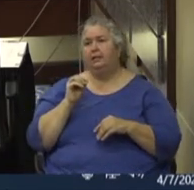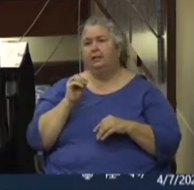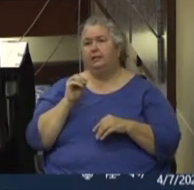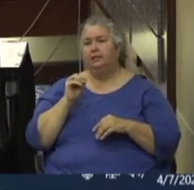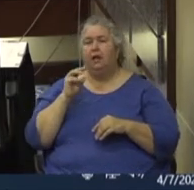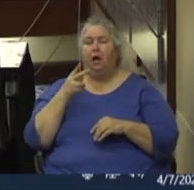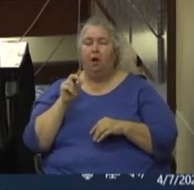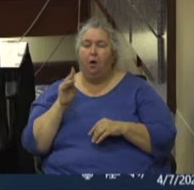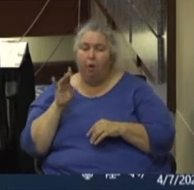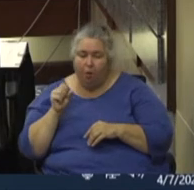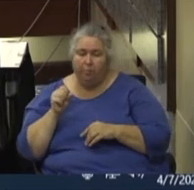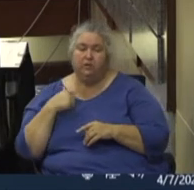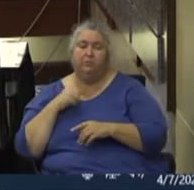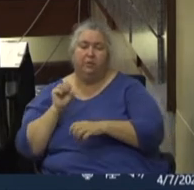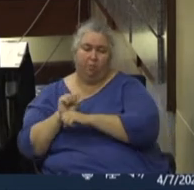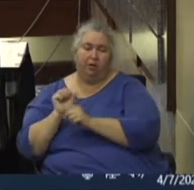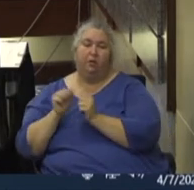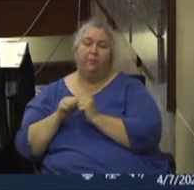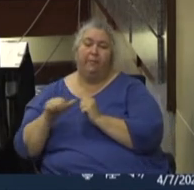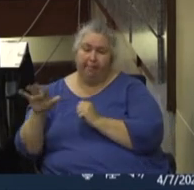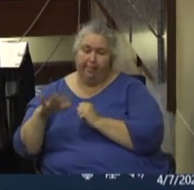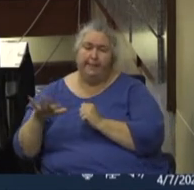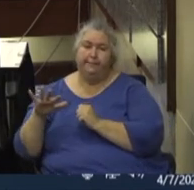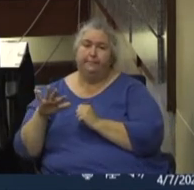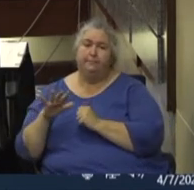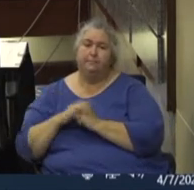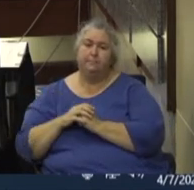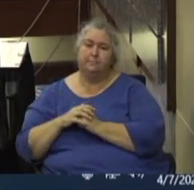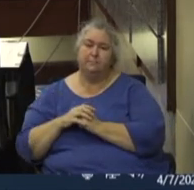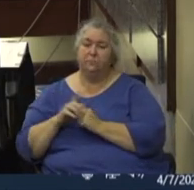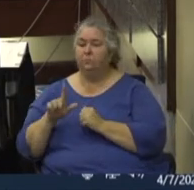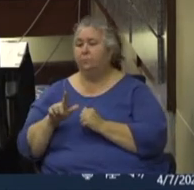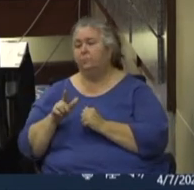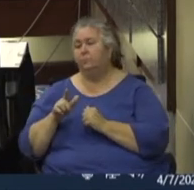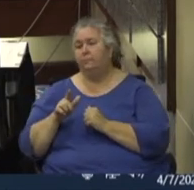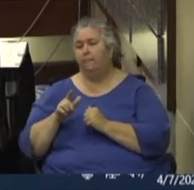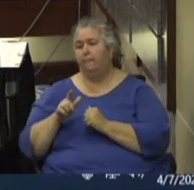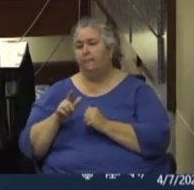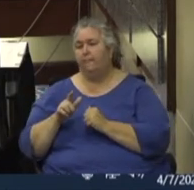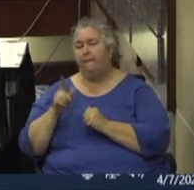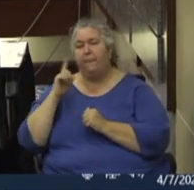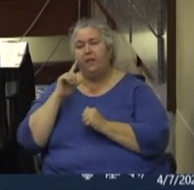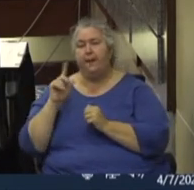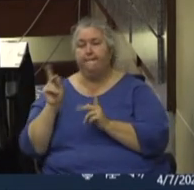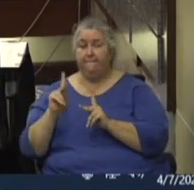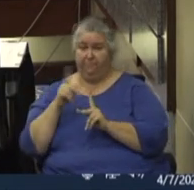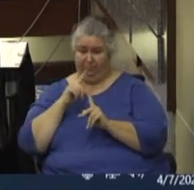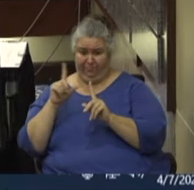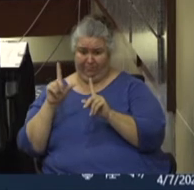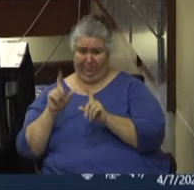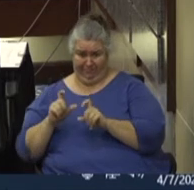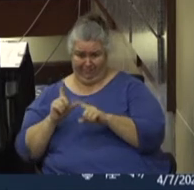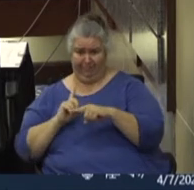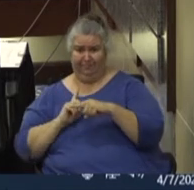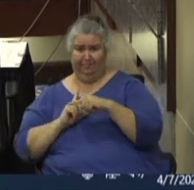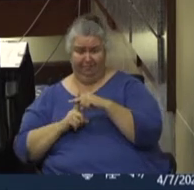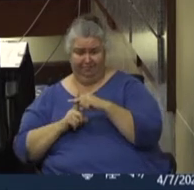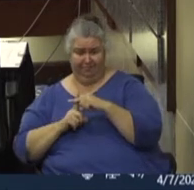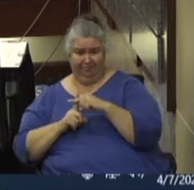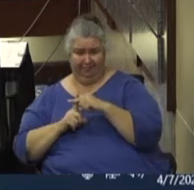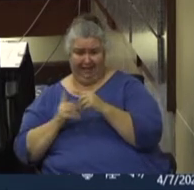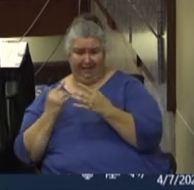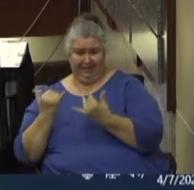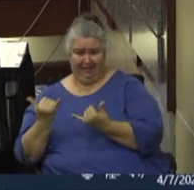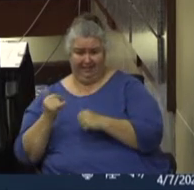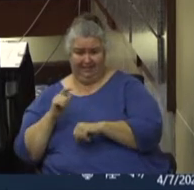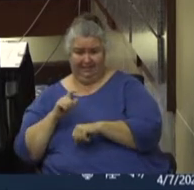the homeless coalition and, um, you know, alternative sites for those who tested to test positive, which at this